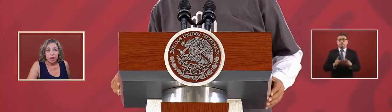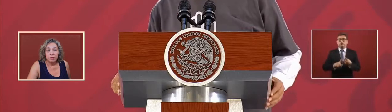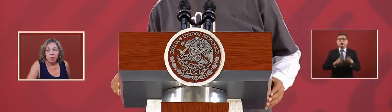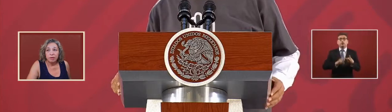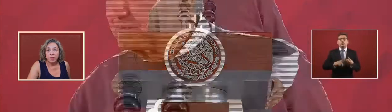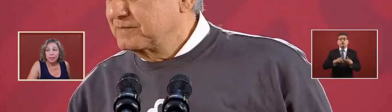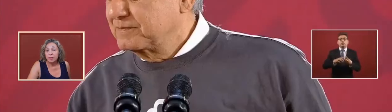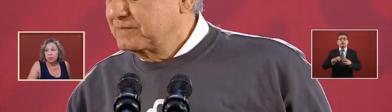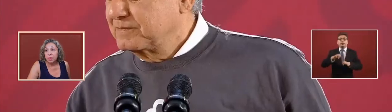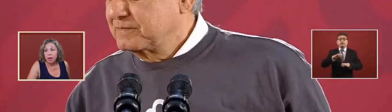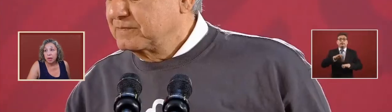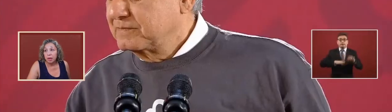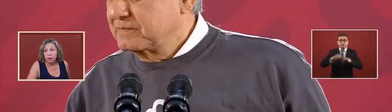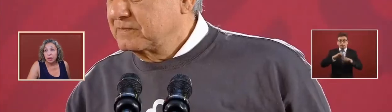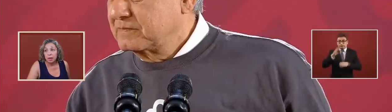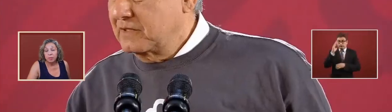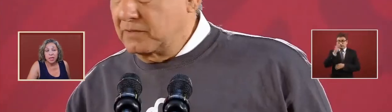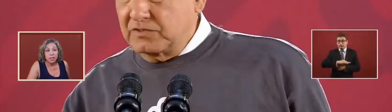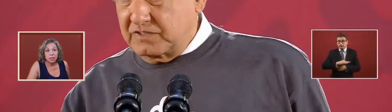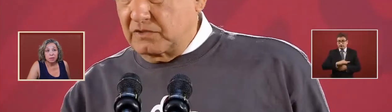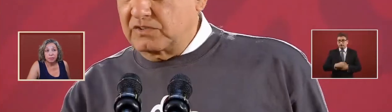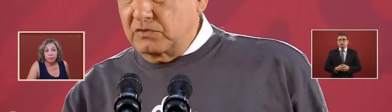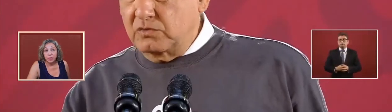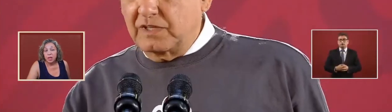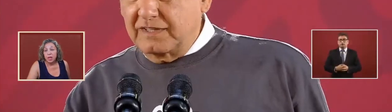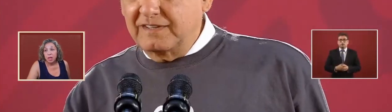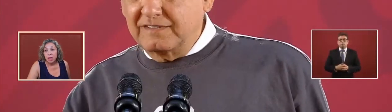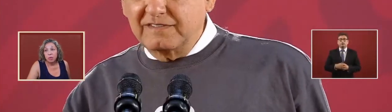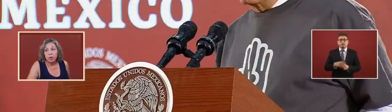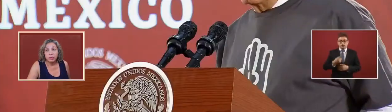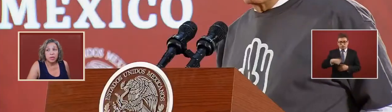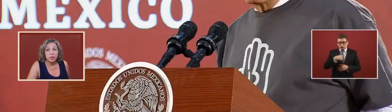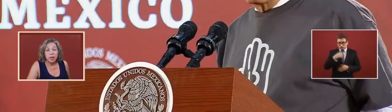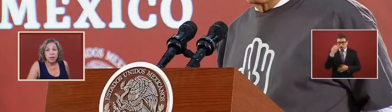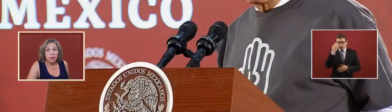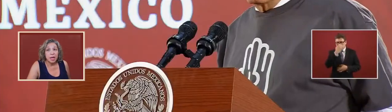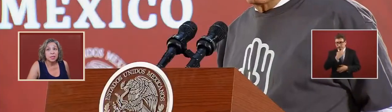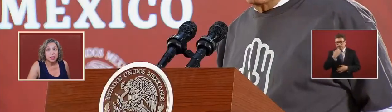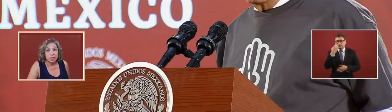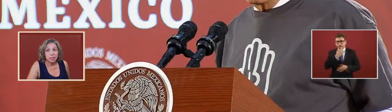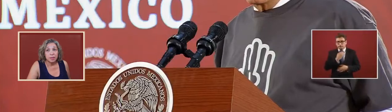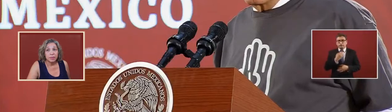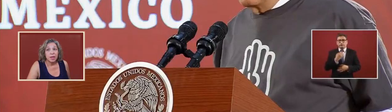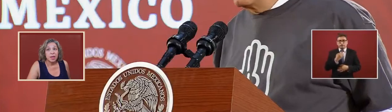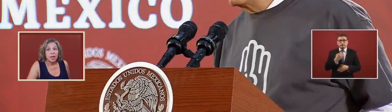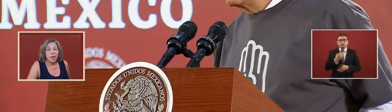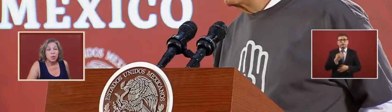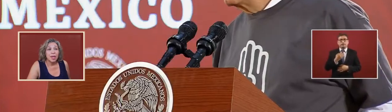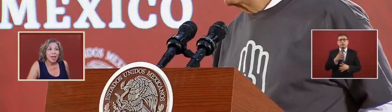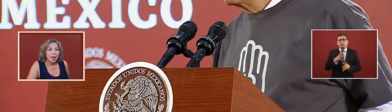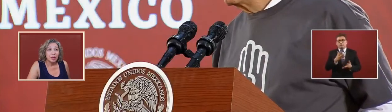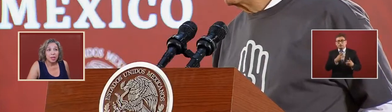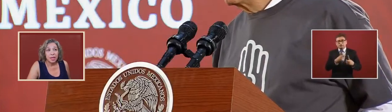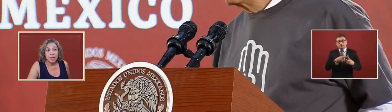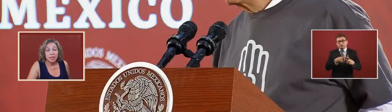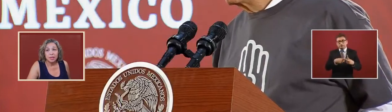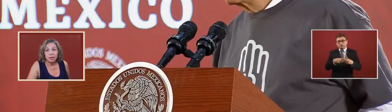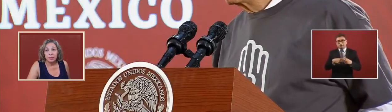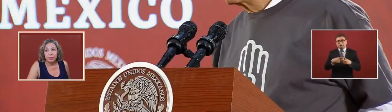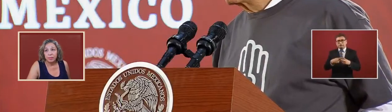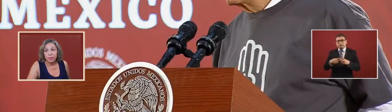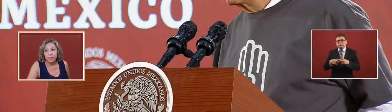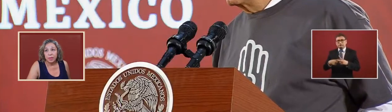of phantom companies and we've been doing an analysis and we calculate